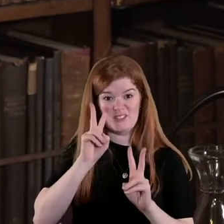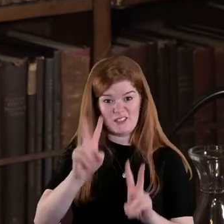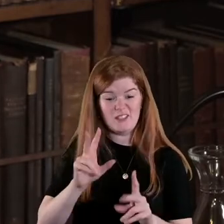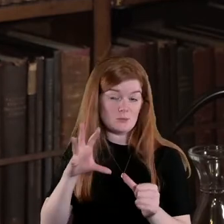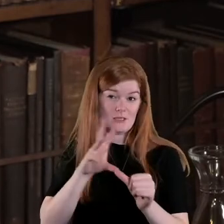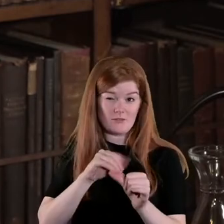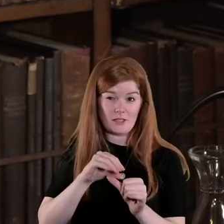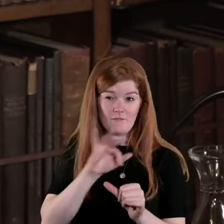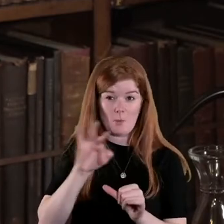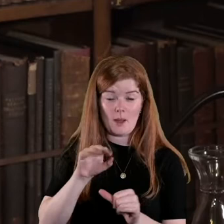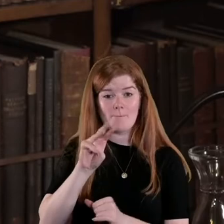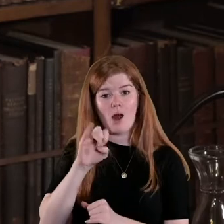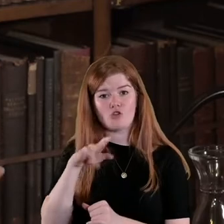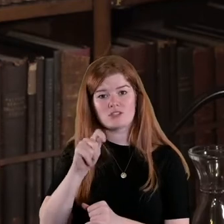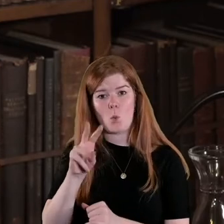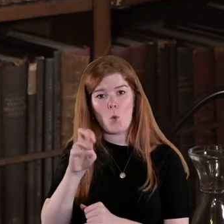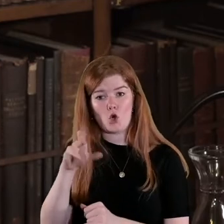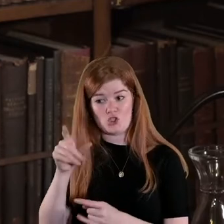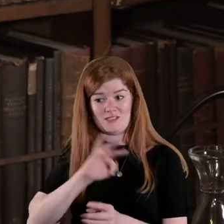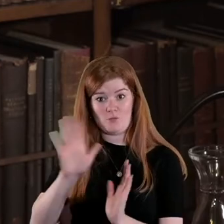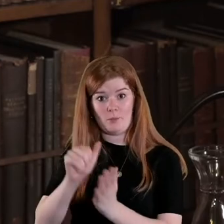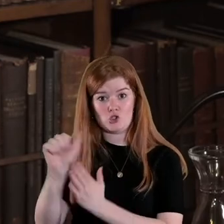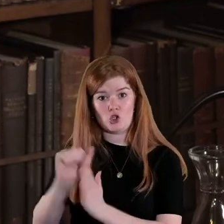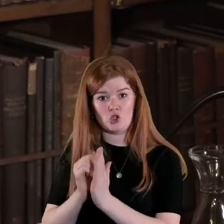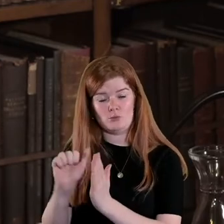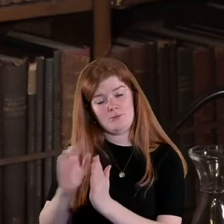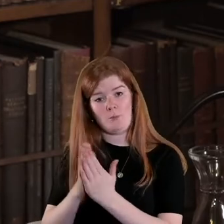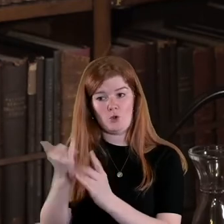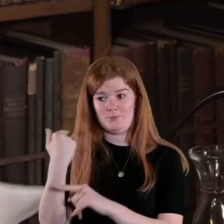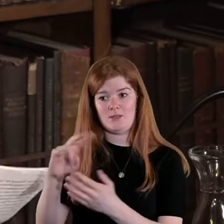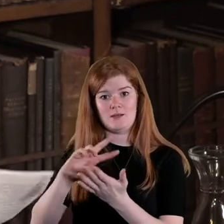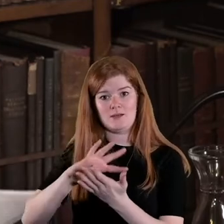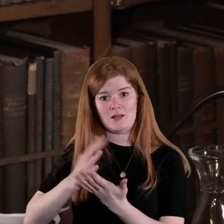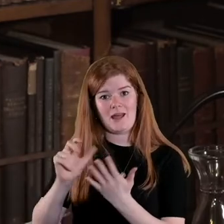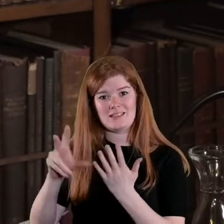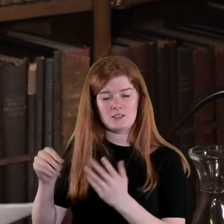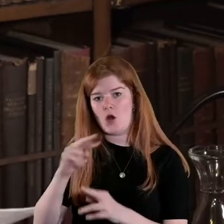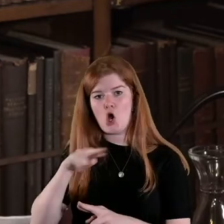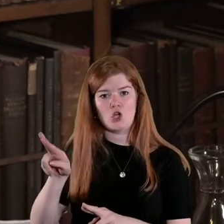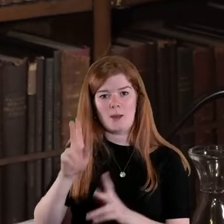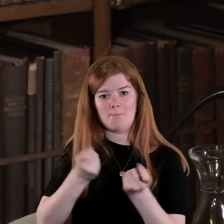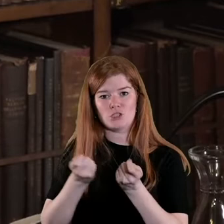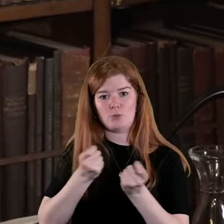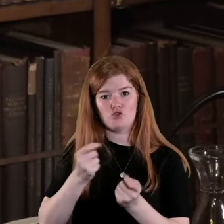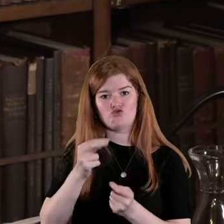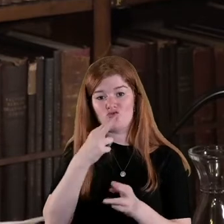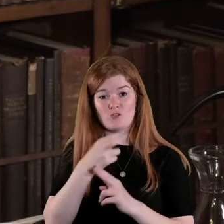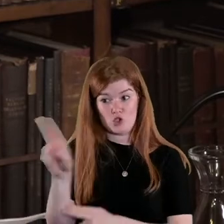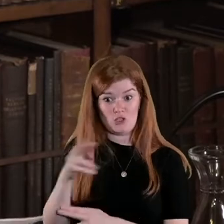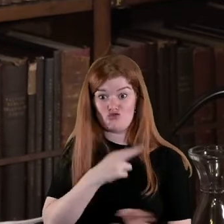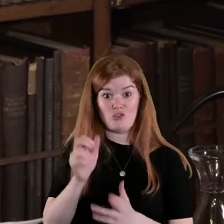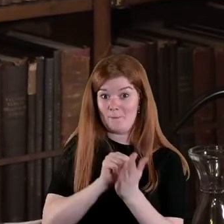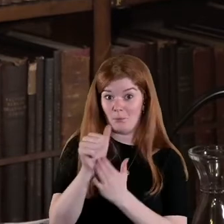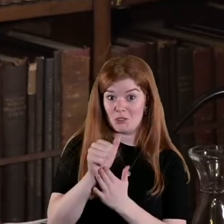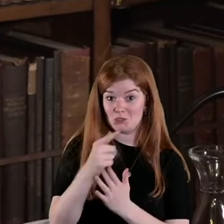since Margaret Ward published her book in the 1980s Unmanageable Revolutionaries it's just been republished which is